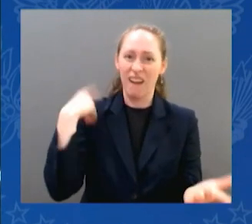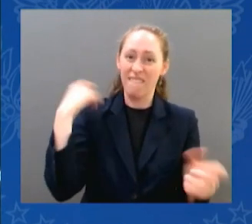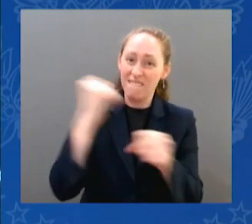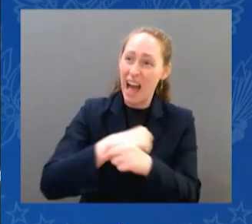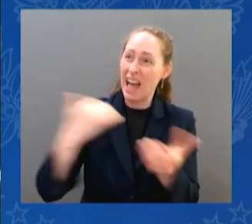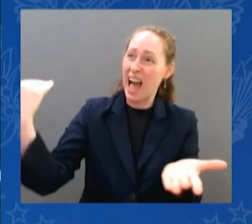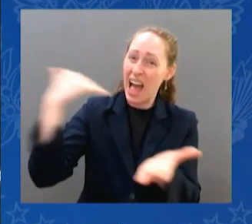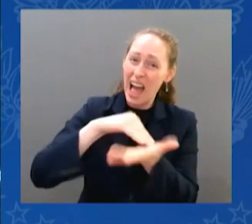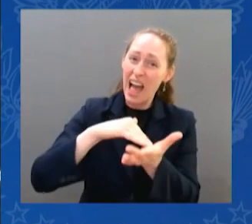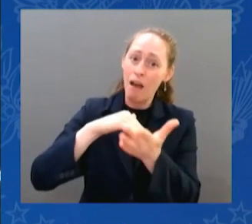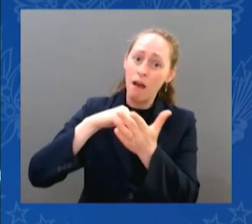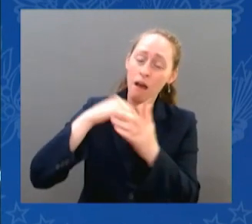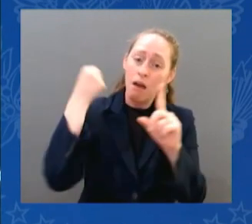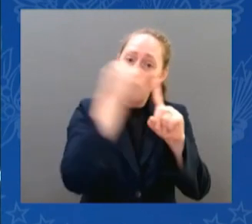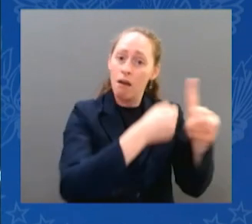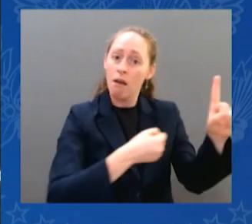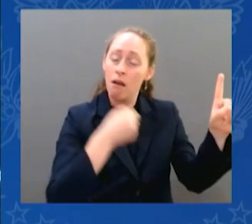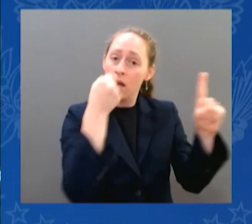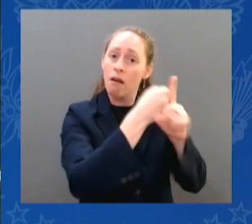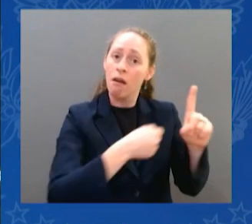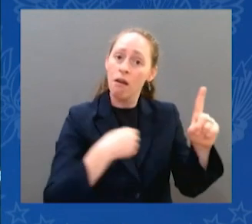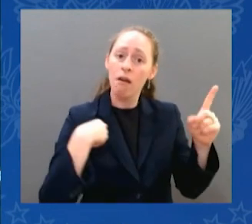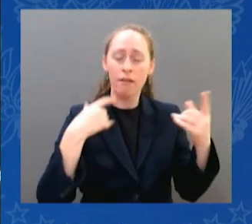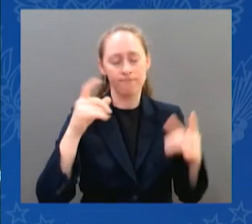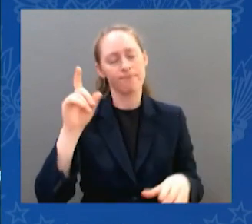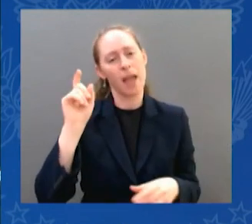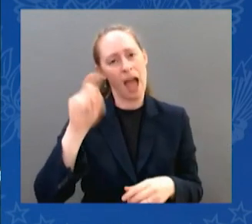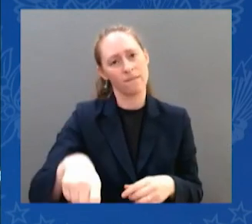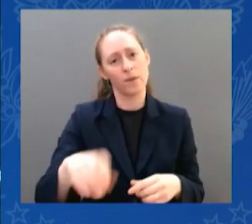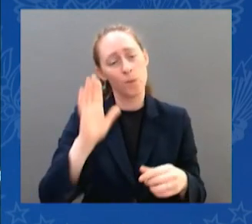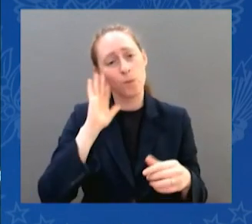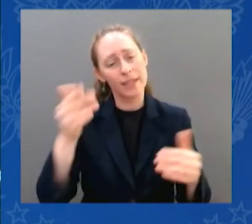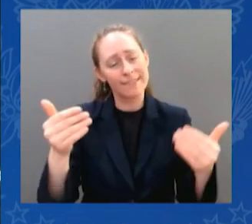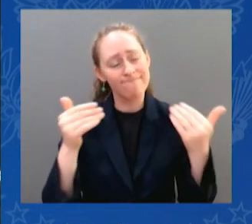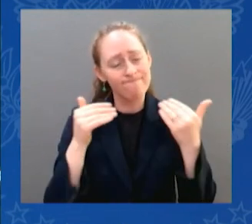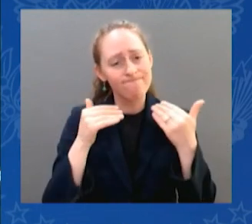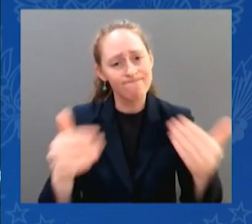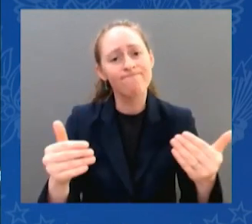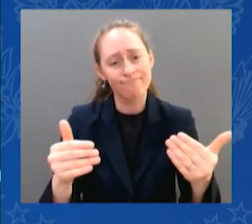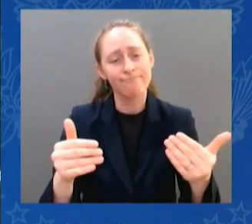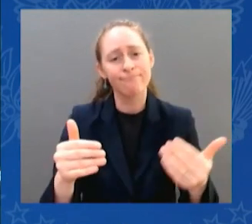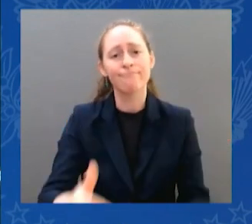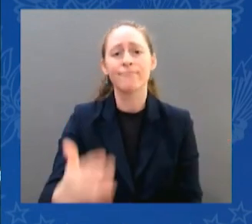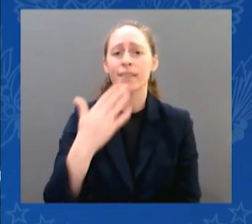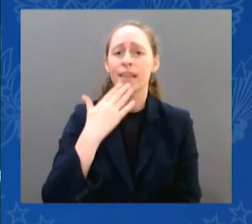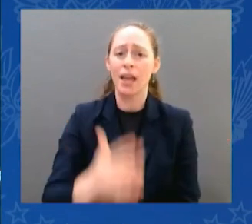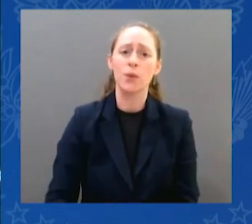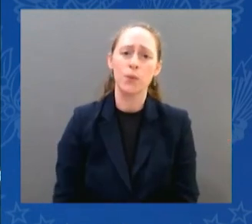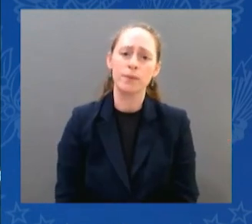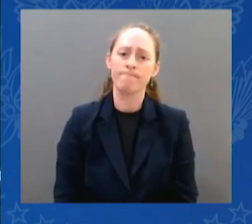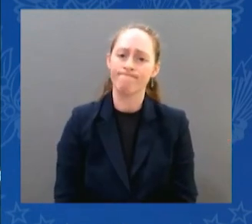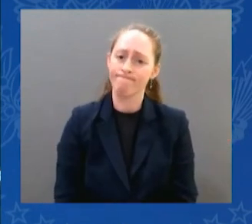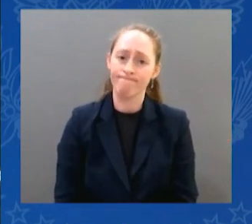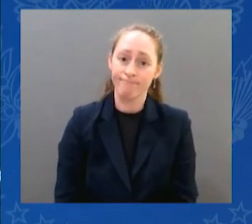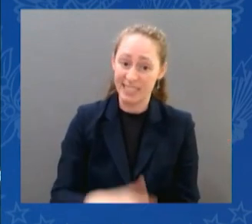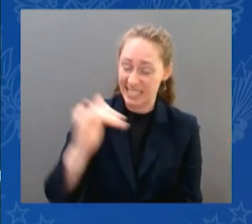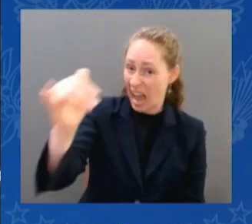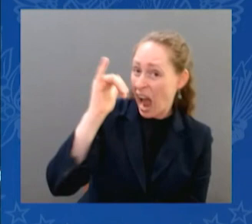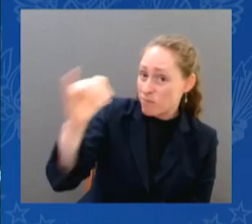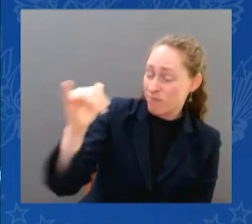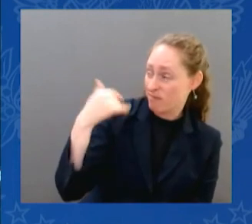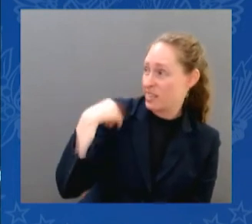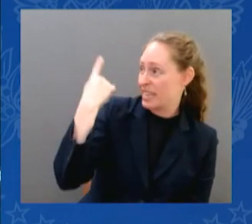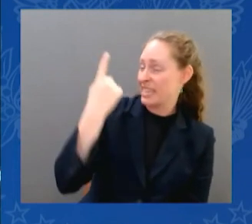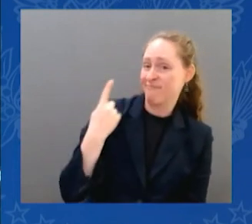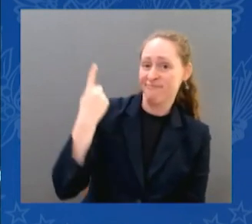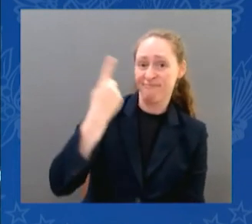on that fight. So thank you. The I didn't think we would either. I was worried we would. But, you know, I think that a lot of